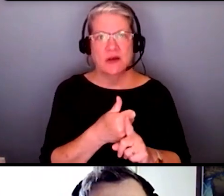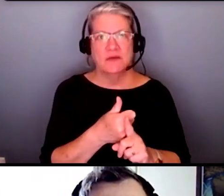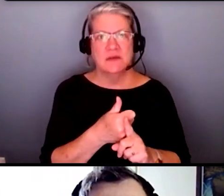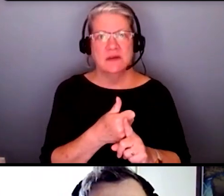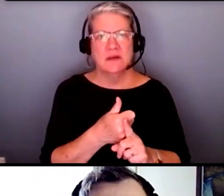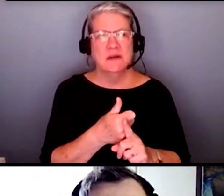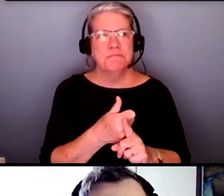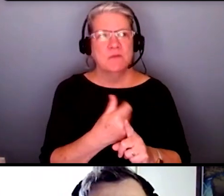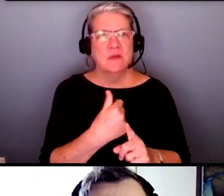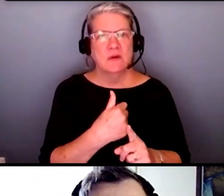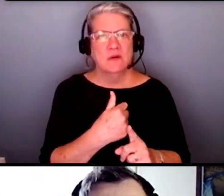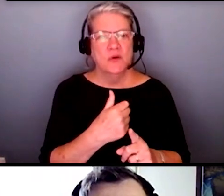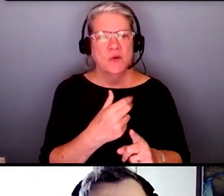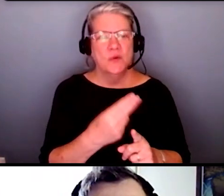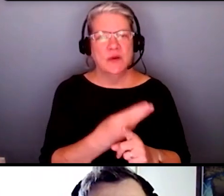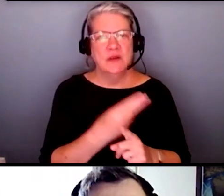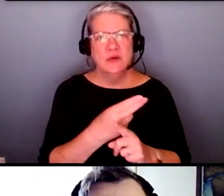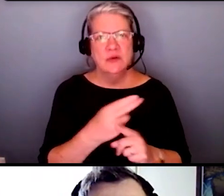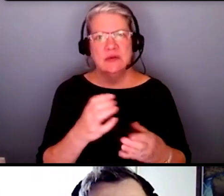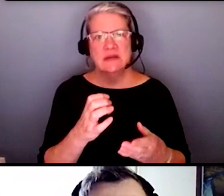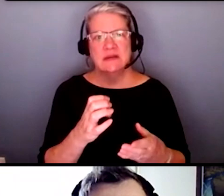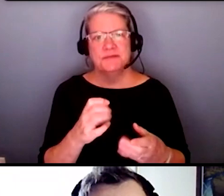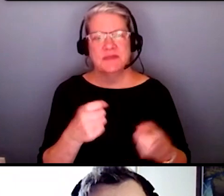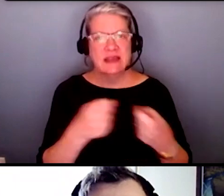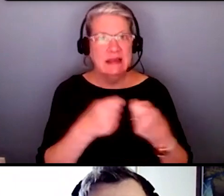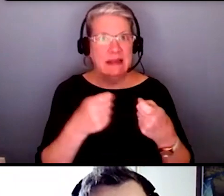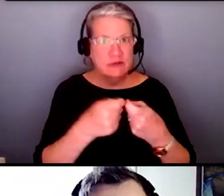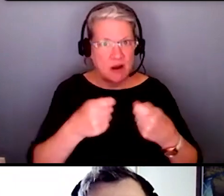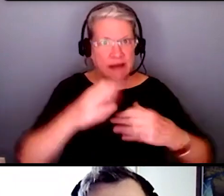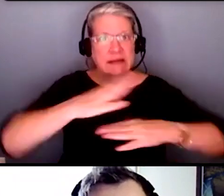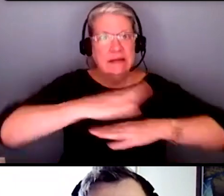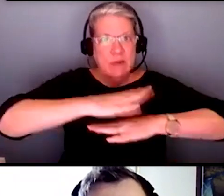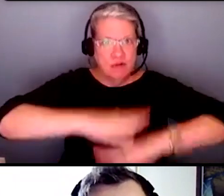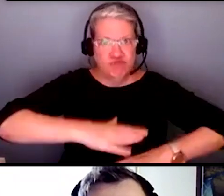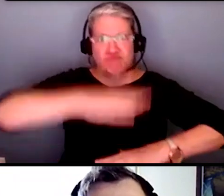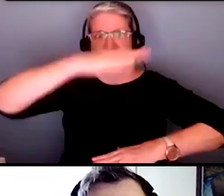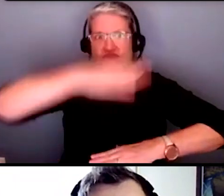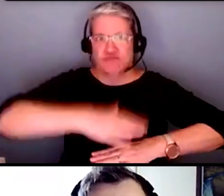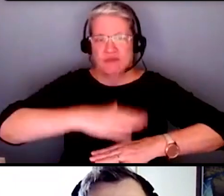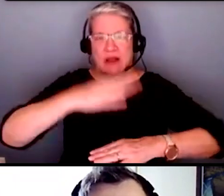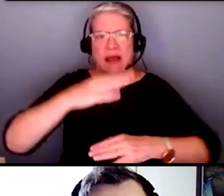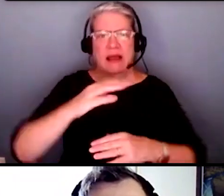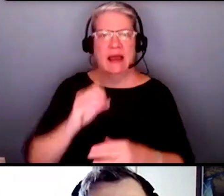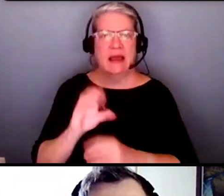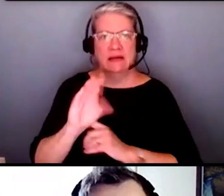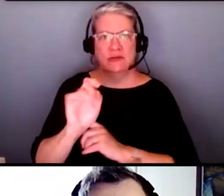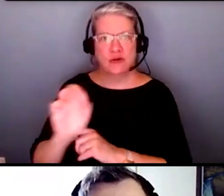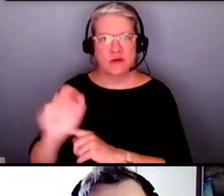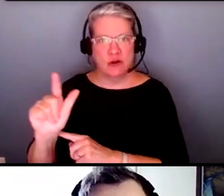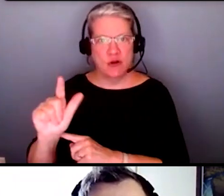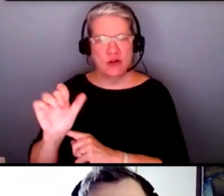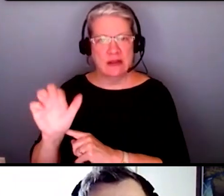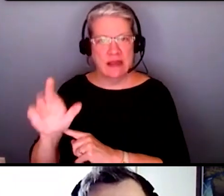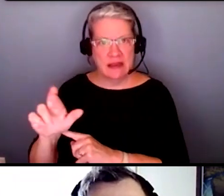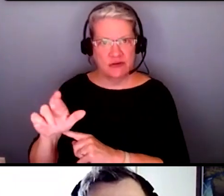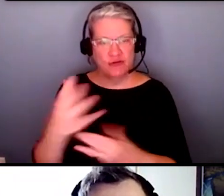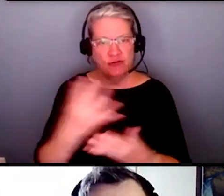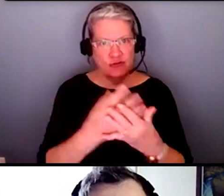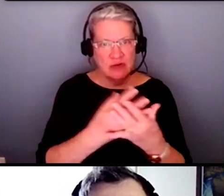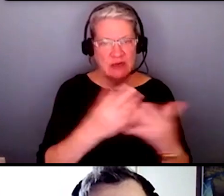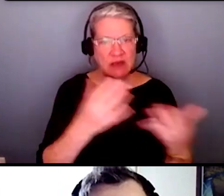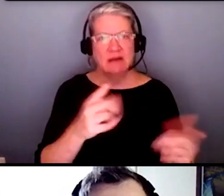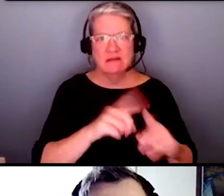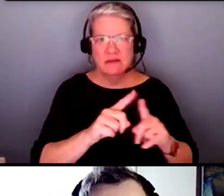disabilities using an electronic exam table and provide their cervical cancer screening as well as follow-ups for abnormal cervical